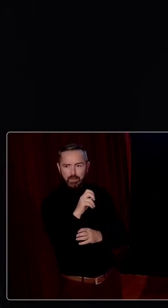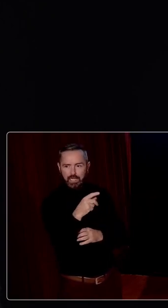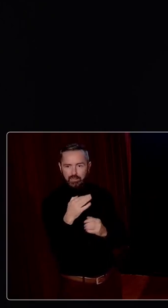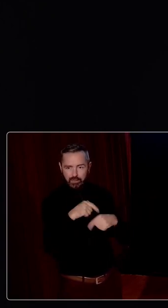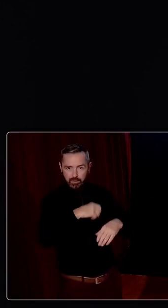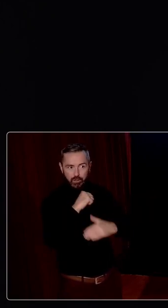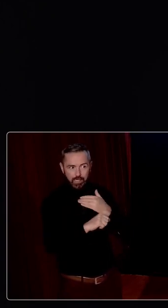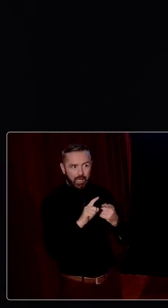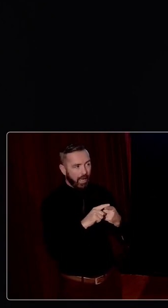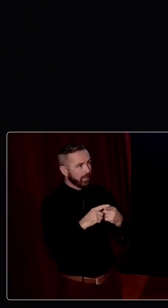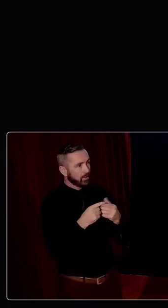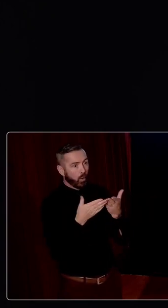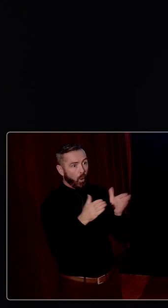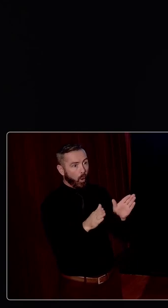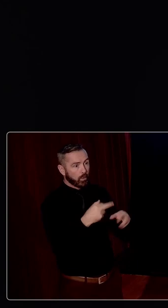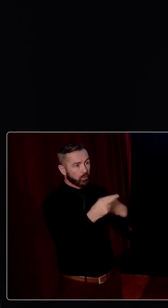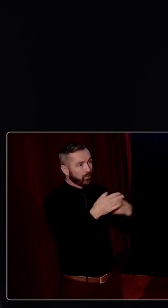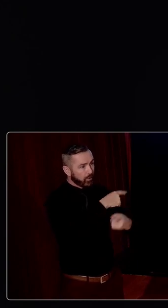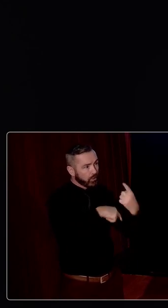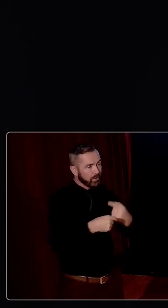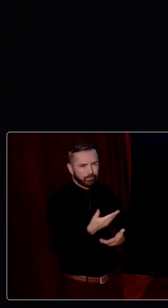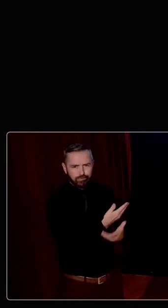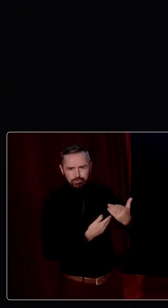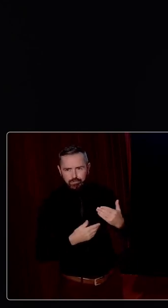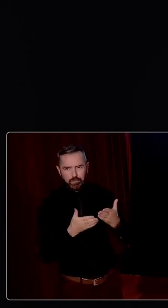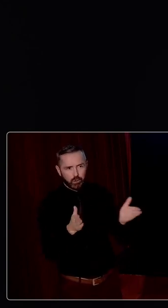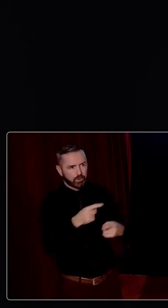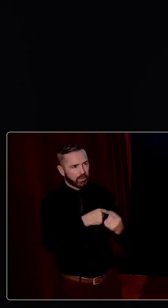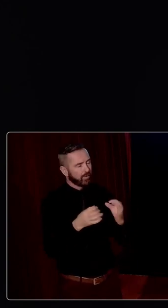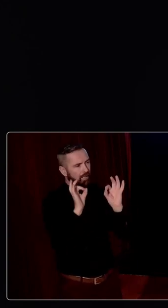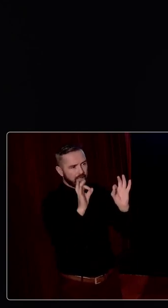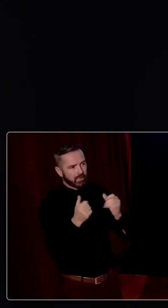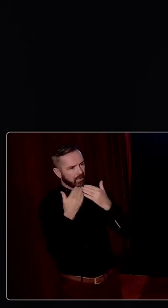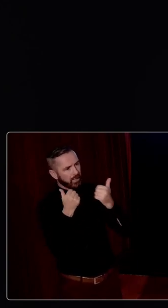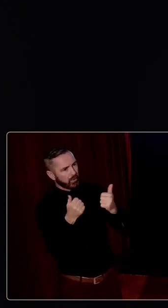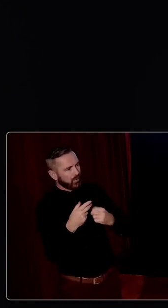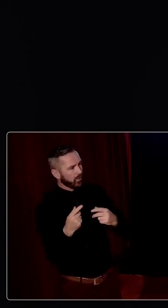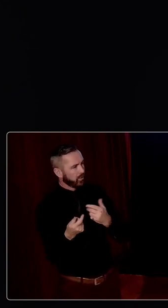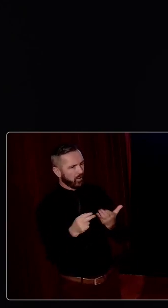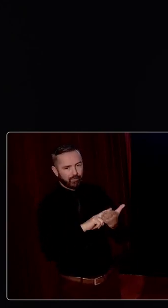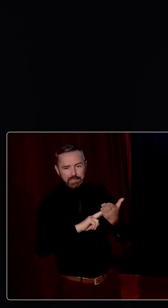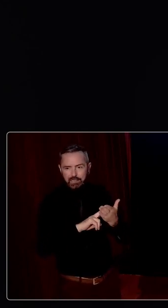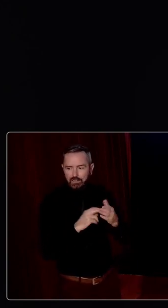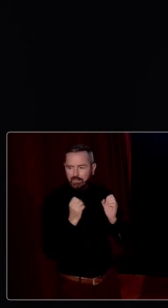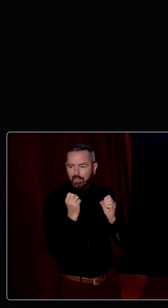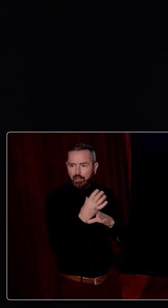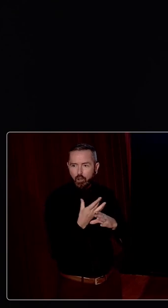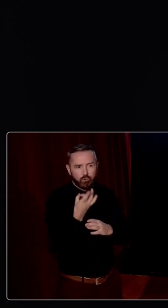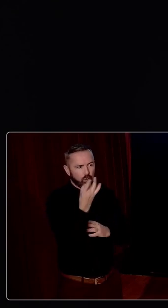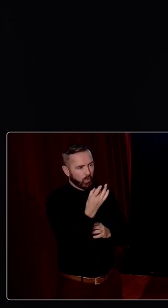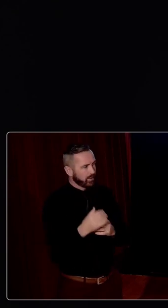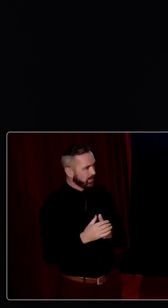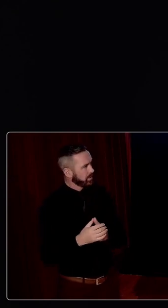us today and opened this venue, the Fitzgerald Debating Chamber, up to us. You've been fantastic in facilitating our every request with